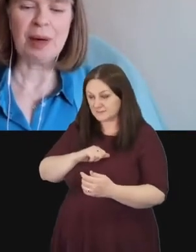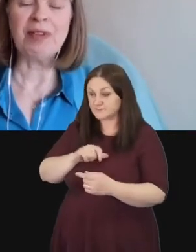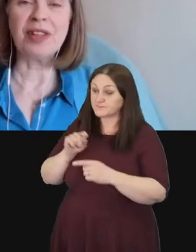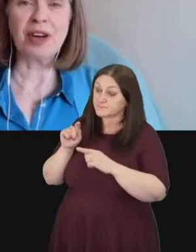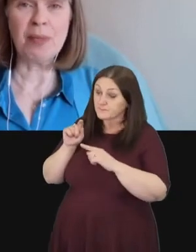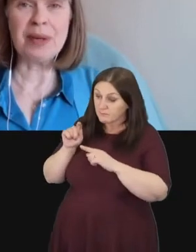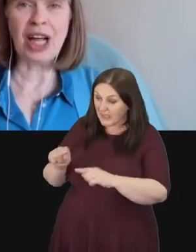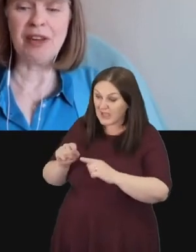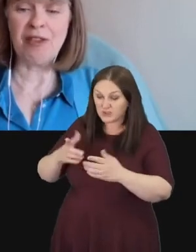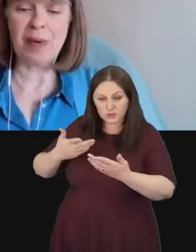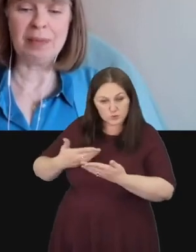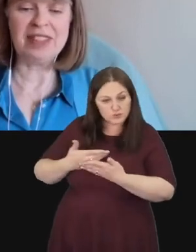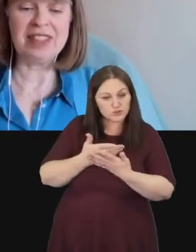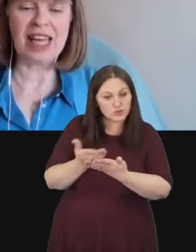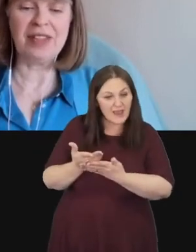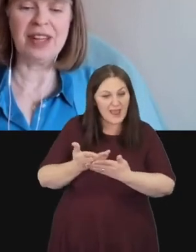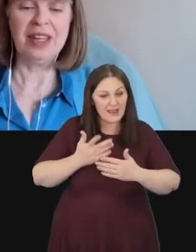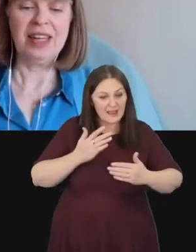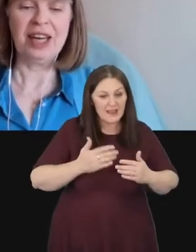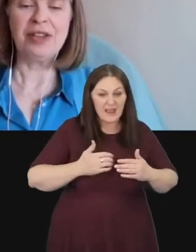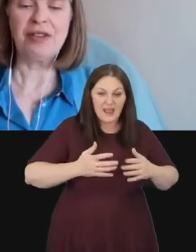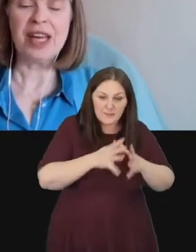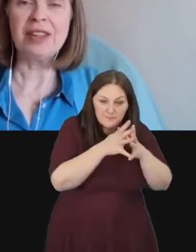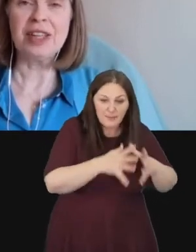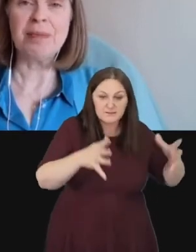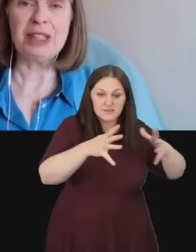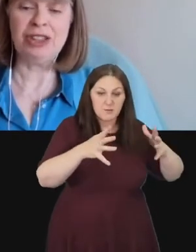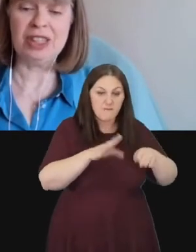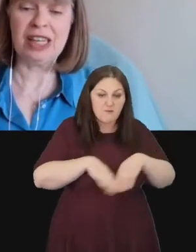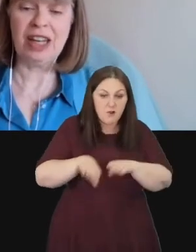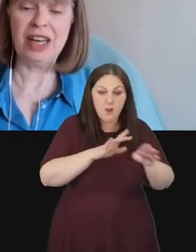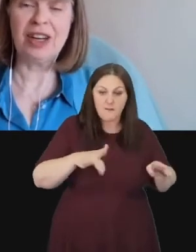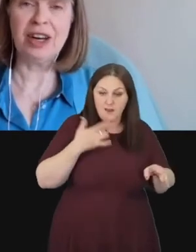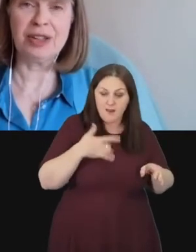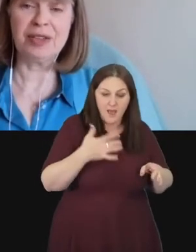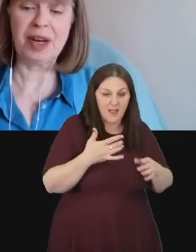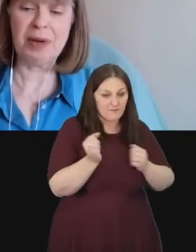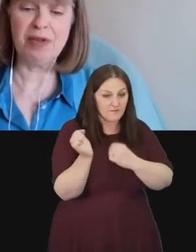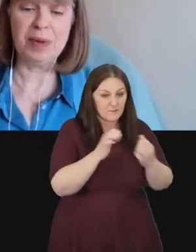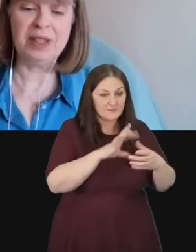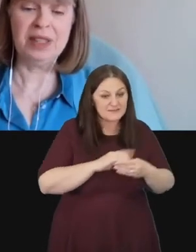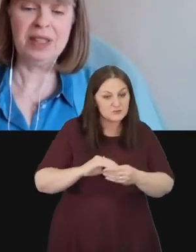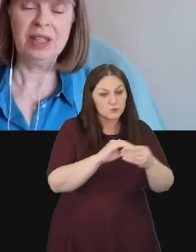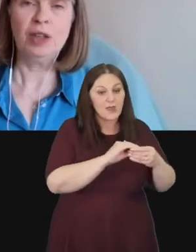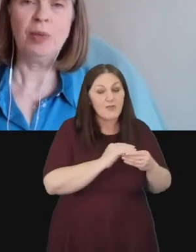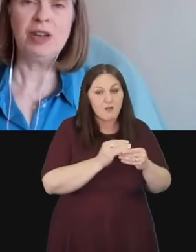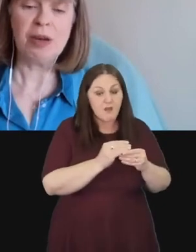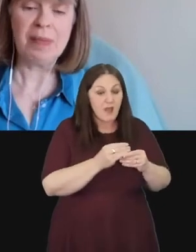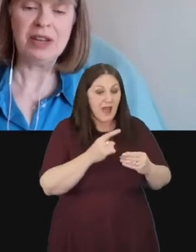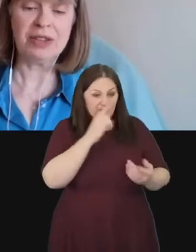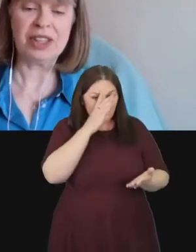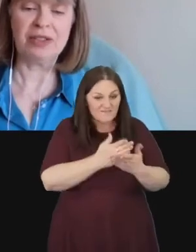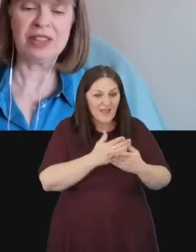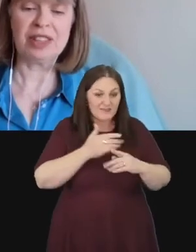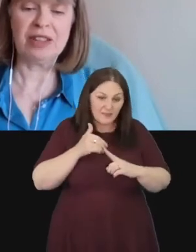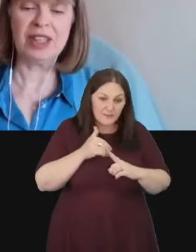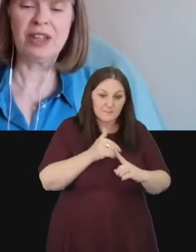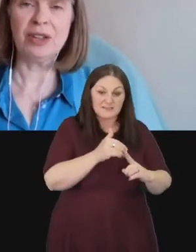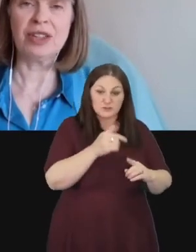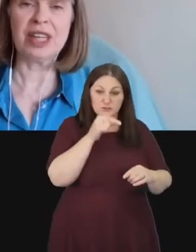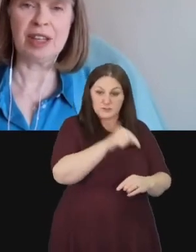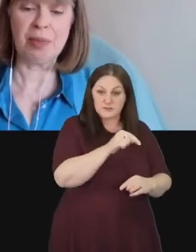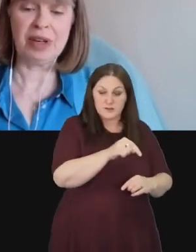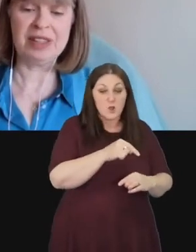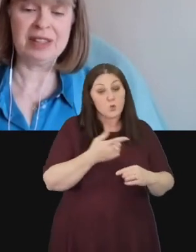in the building up of the common life of Baptist together and the faith and mission that lie at the heart of our movement will you commit yourself to